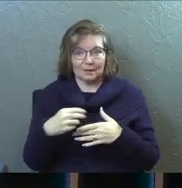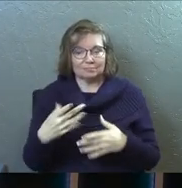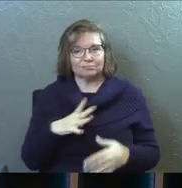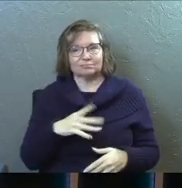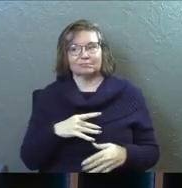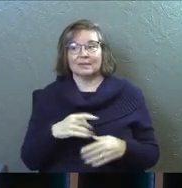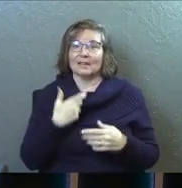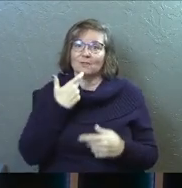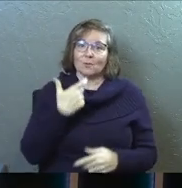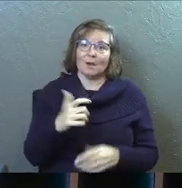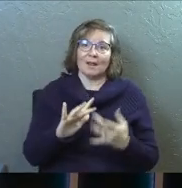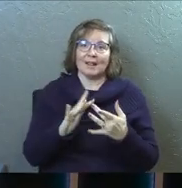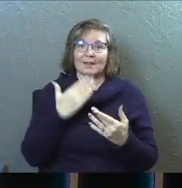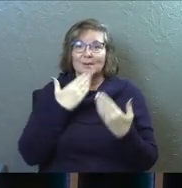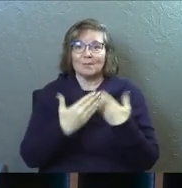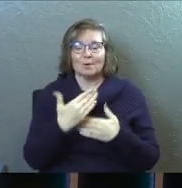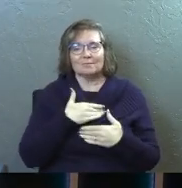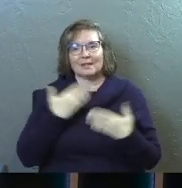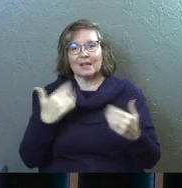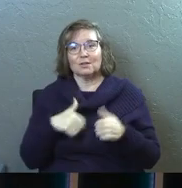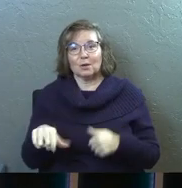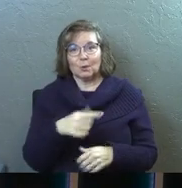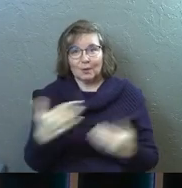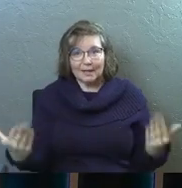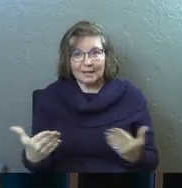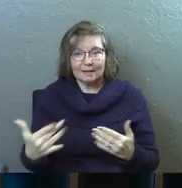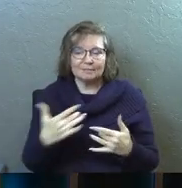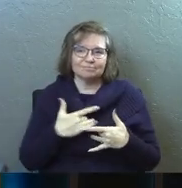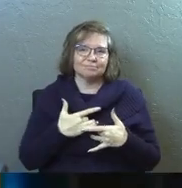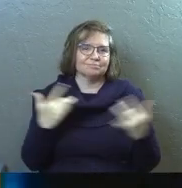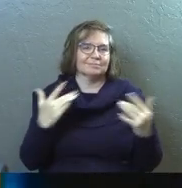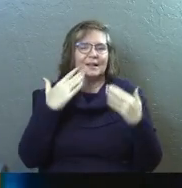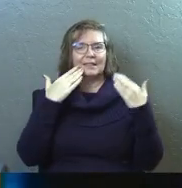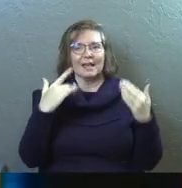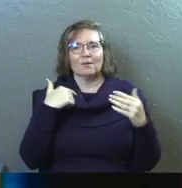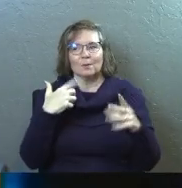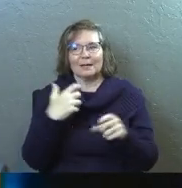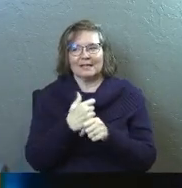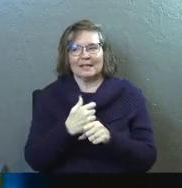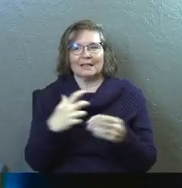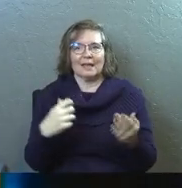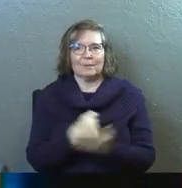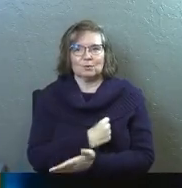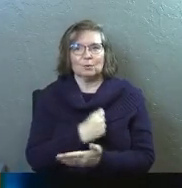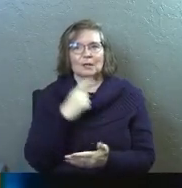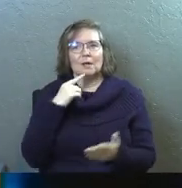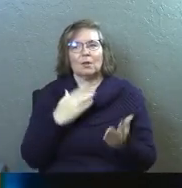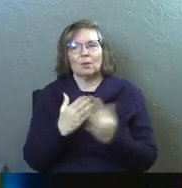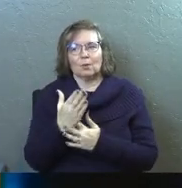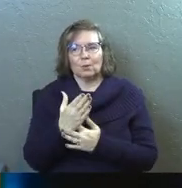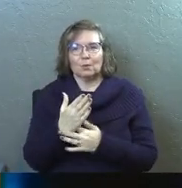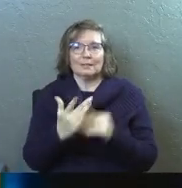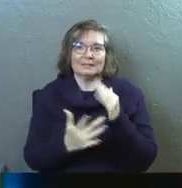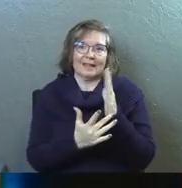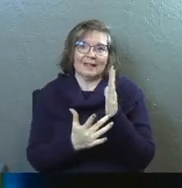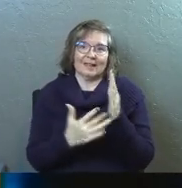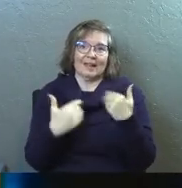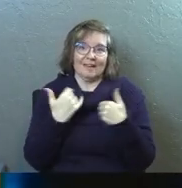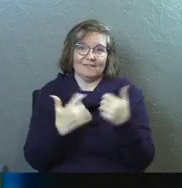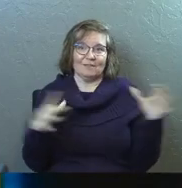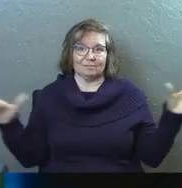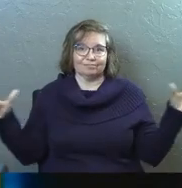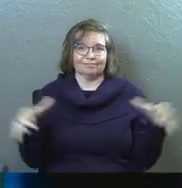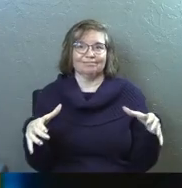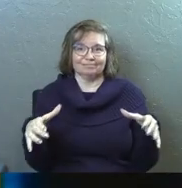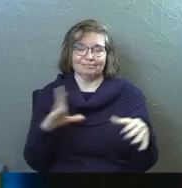awesome. And then if you're watching online this morning with us, we're so glad that you are here, and we're just so thankful that we get the opportunity through technology to have